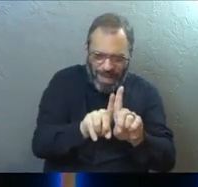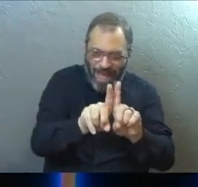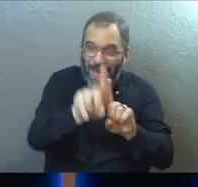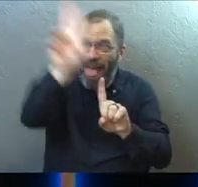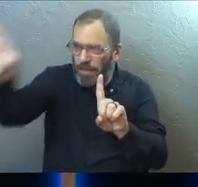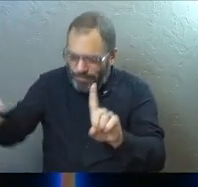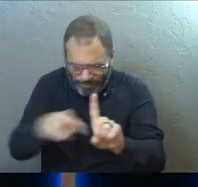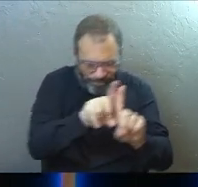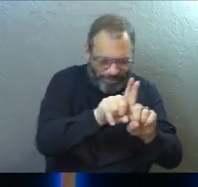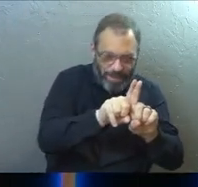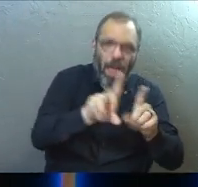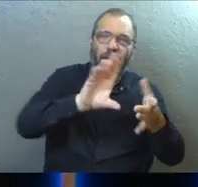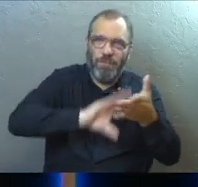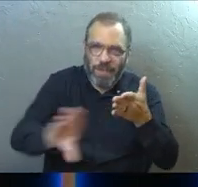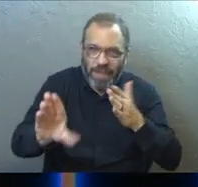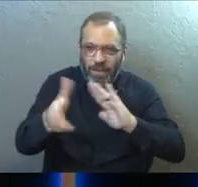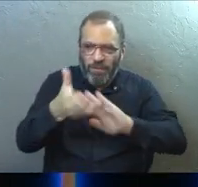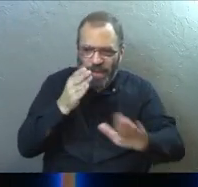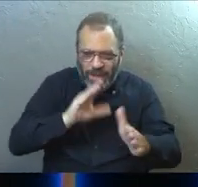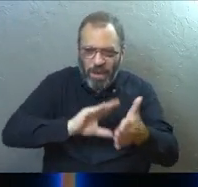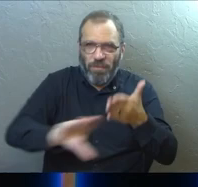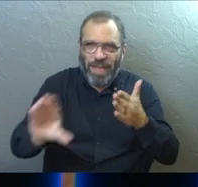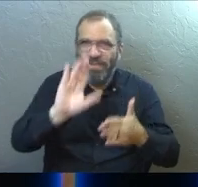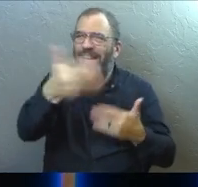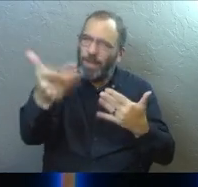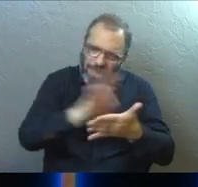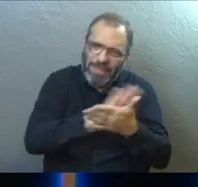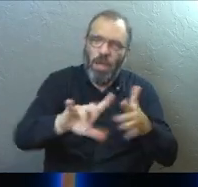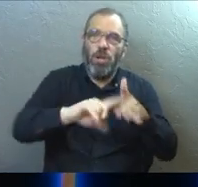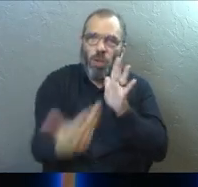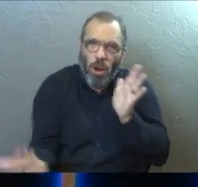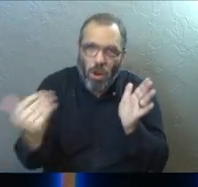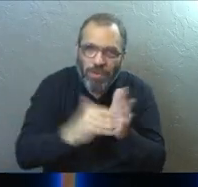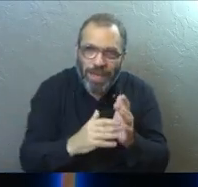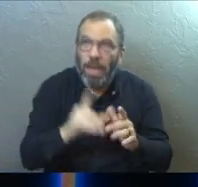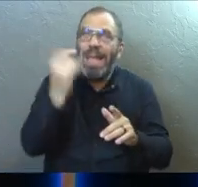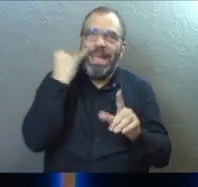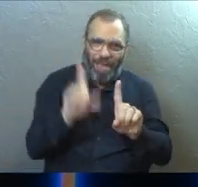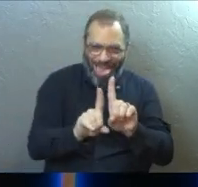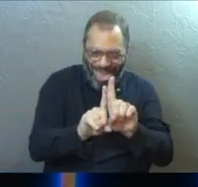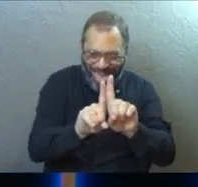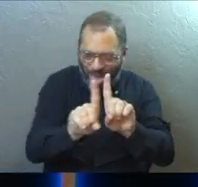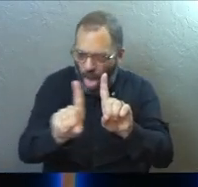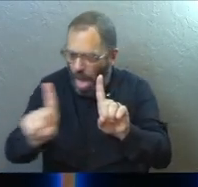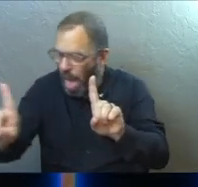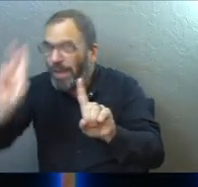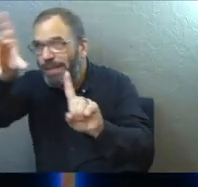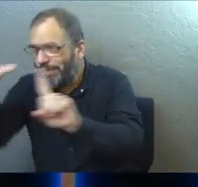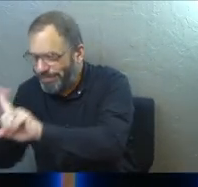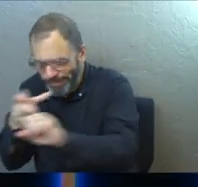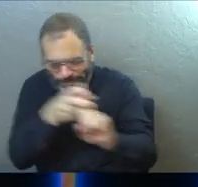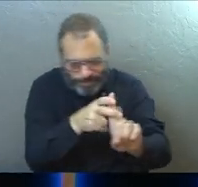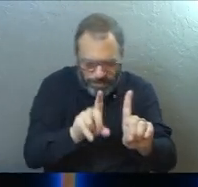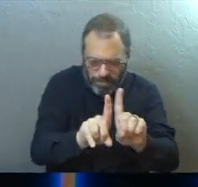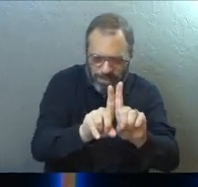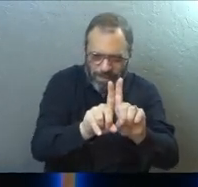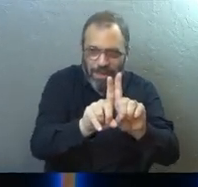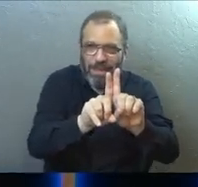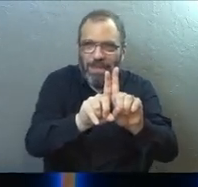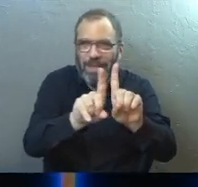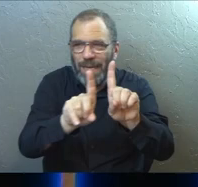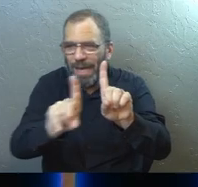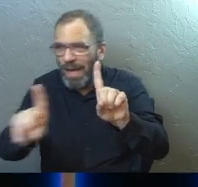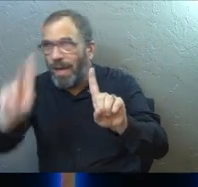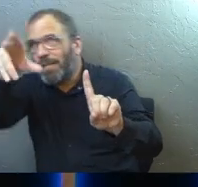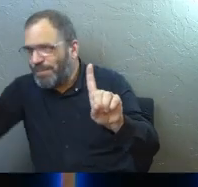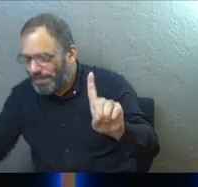right? And forgive you and like let's give you a second chance. Let's do a clean slate all over again. Let's just, let's keep at this thing. And that's what he does